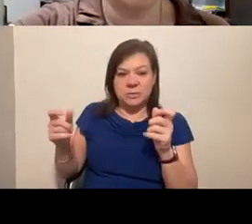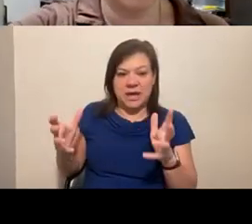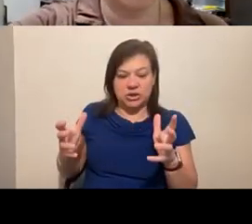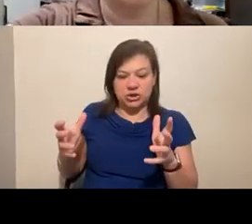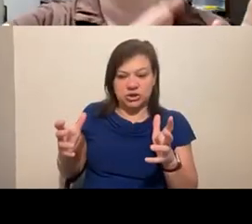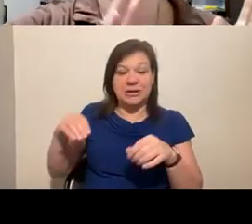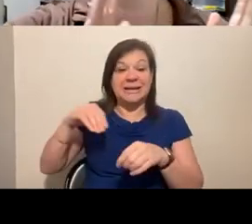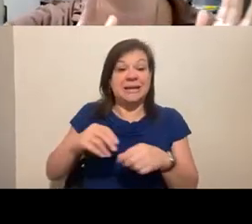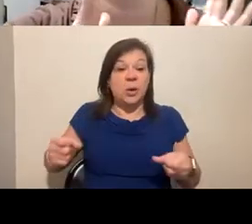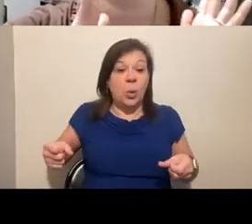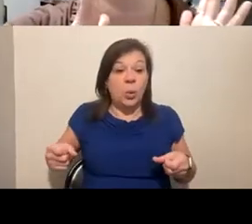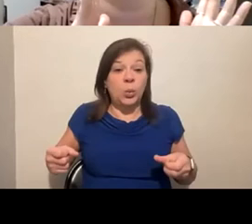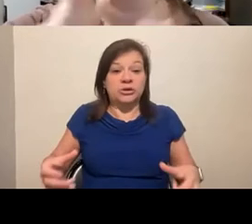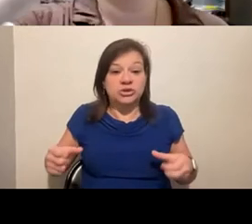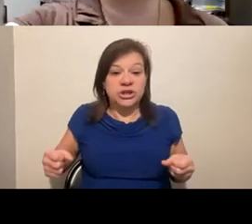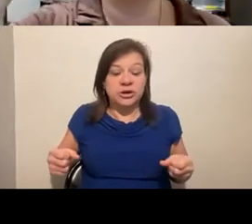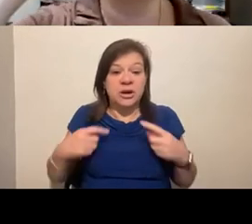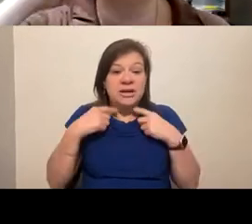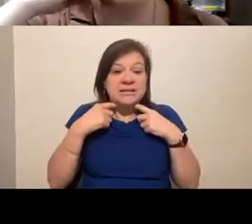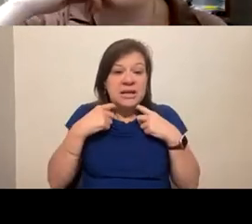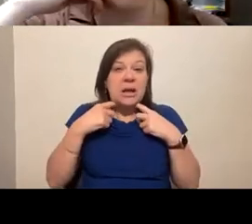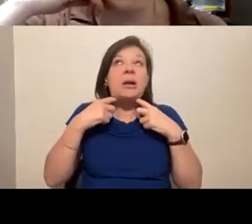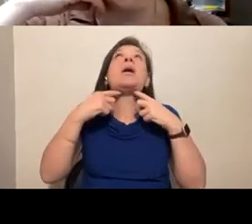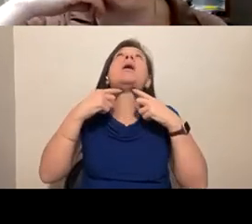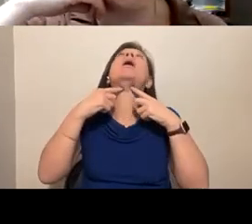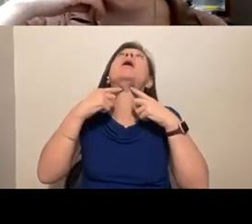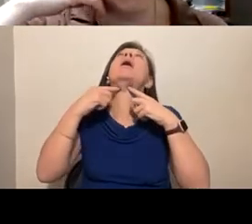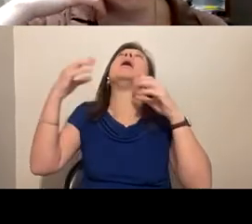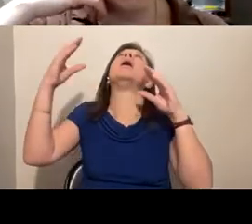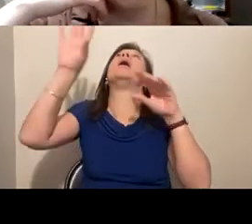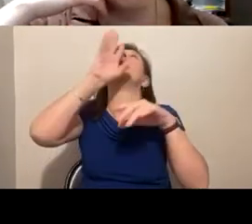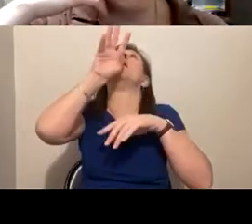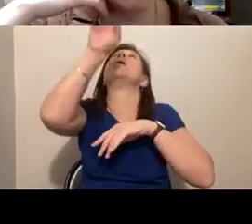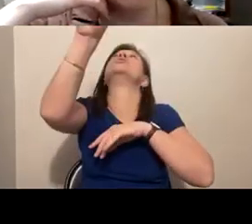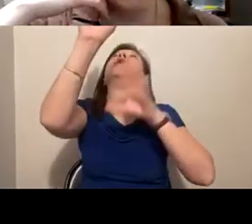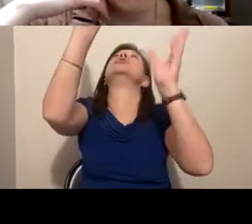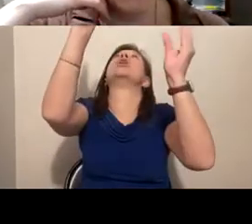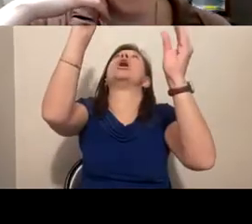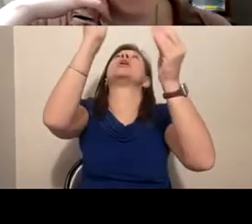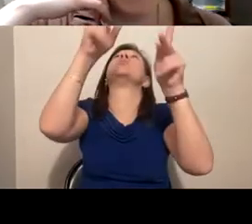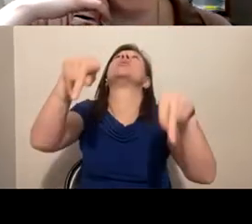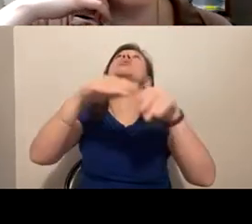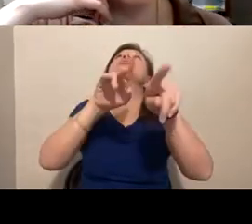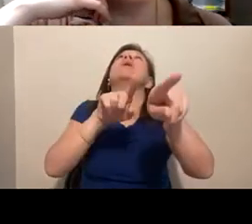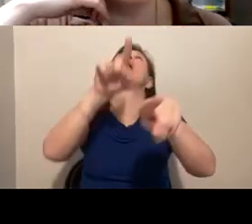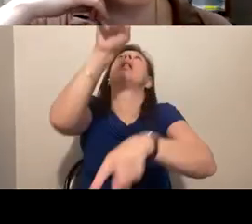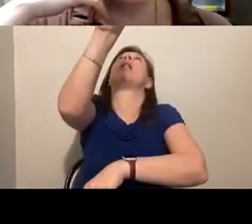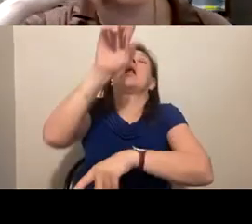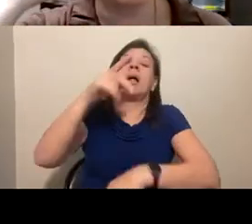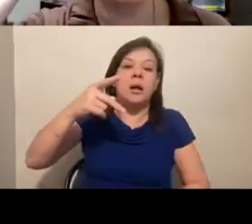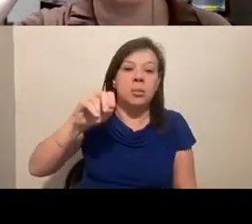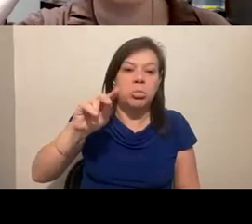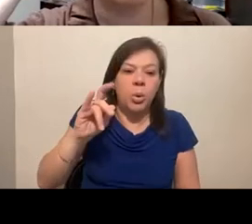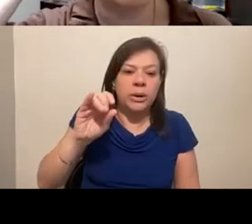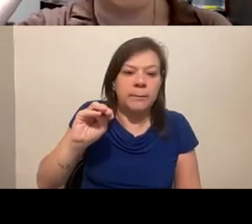his wheelchair with his neck craned up, looking at the person at the podium, trying to have a conversation. And that